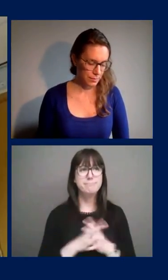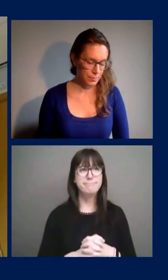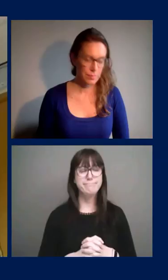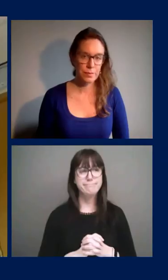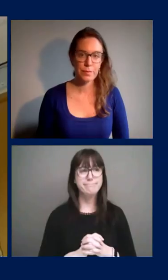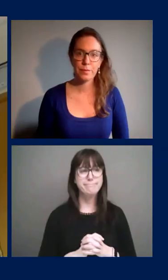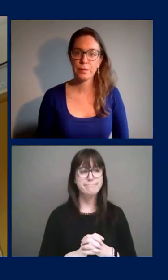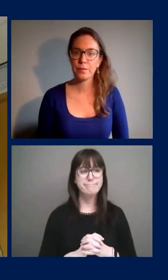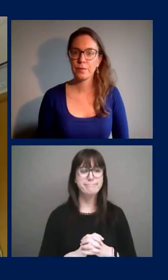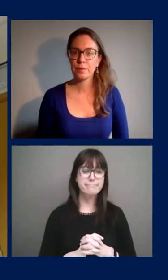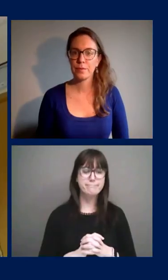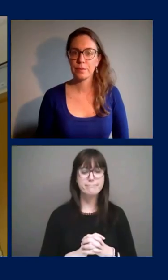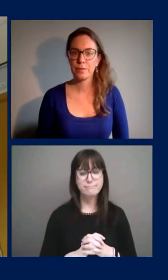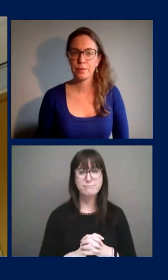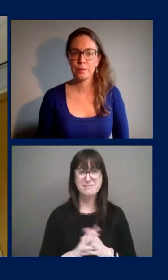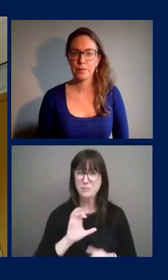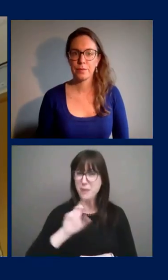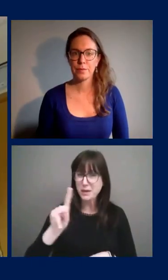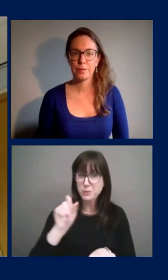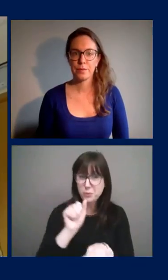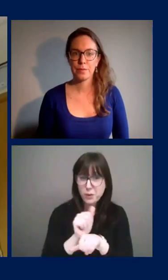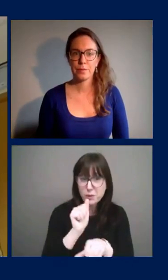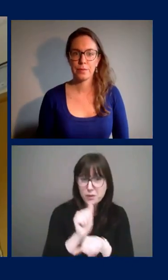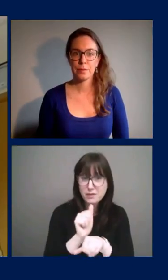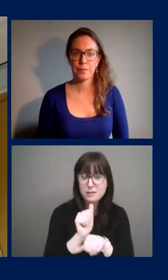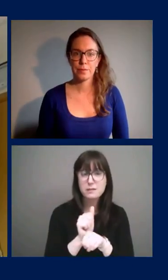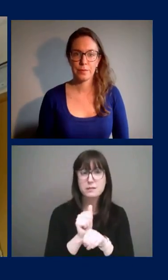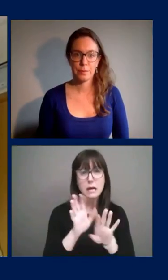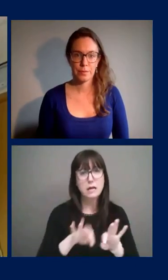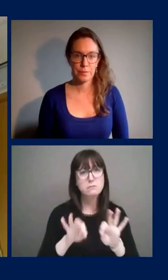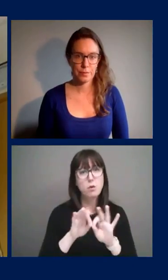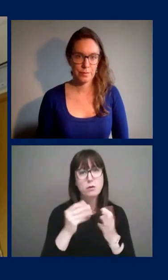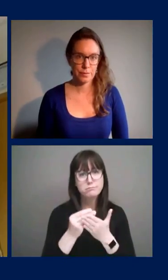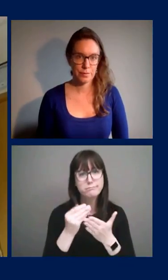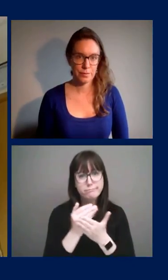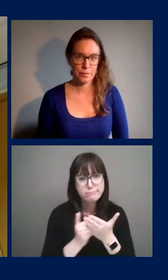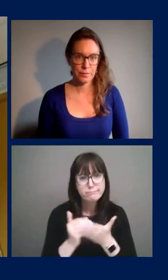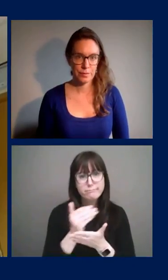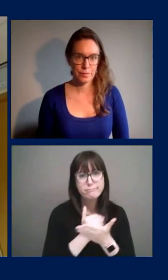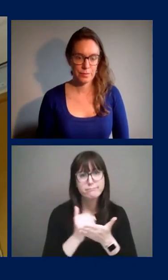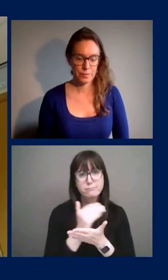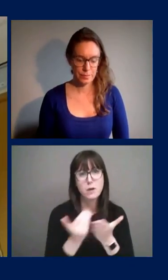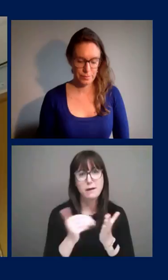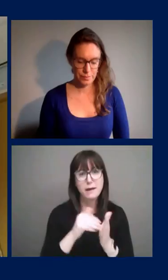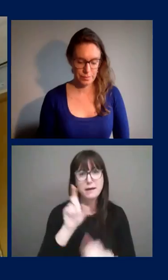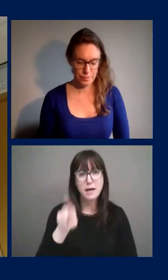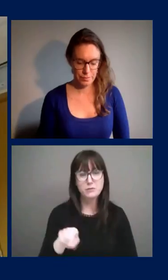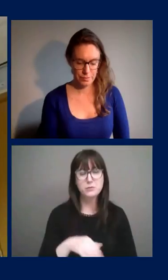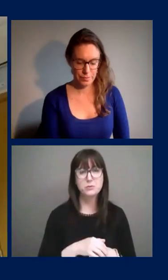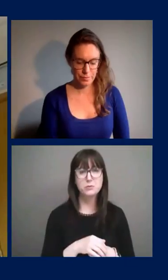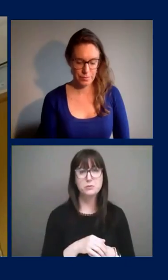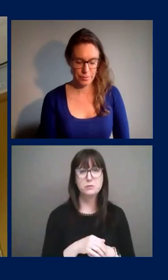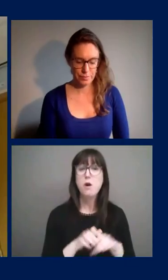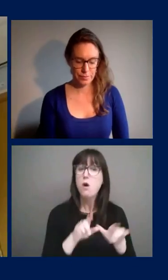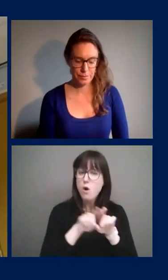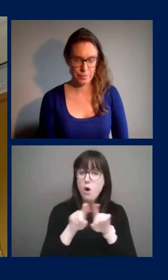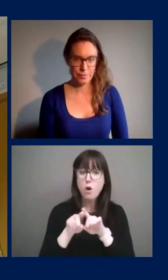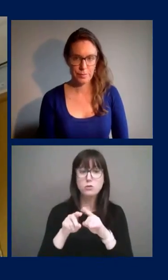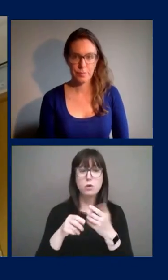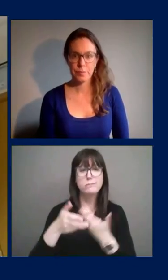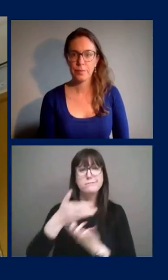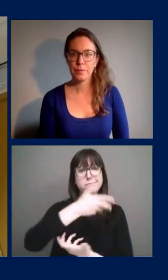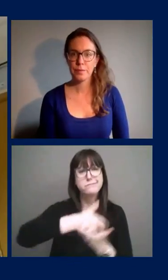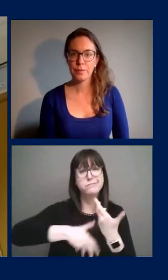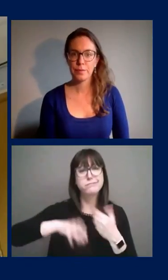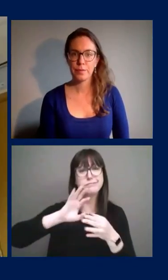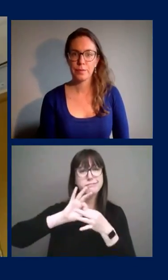uh, have, have a job again, to be able to access, uh, employment and income, um, as well as have the social connections, uh, you know,